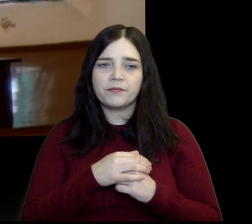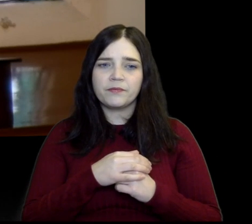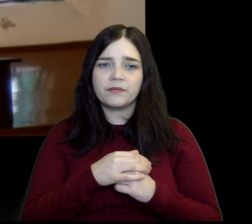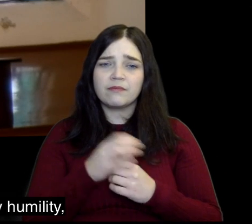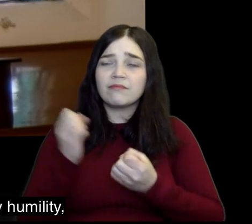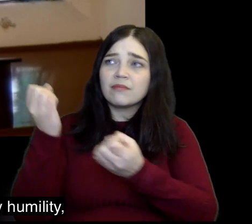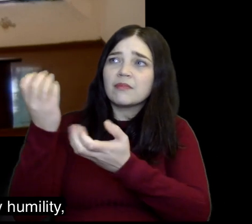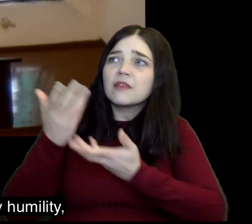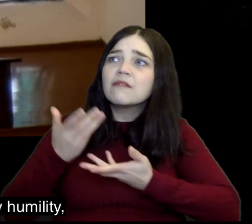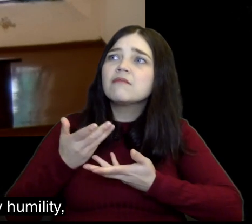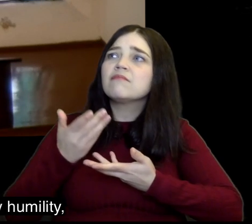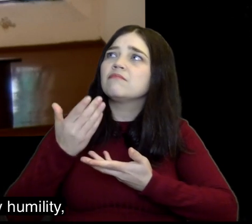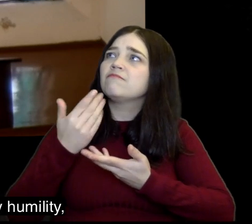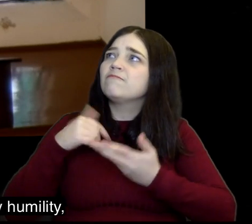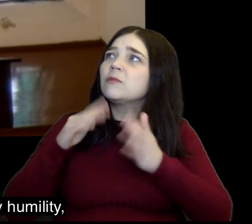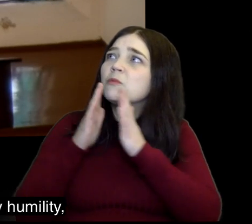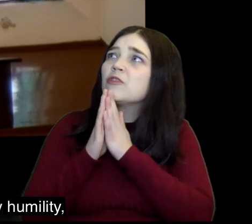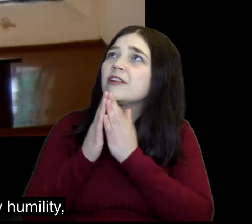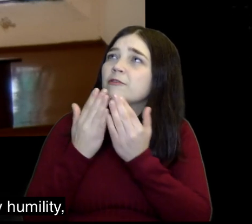strengthen us